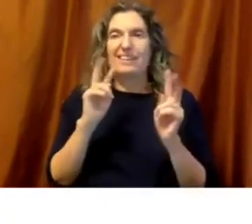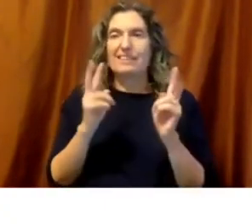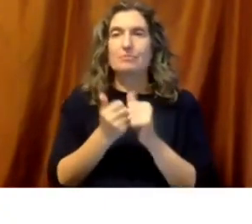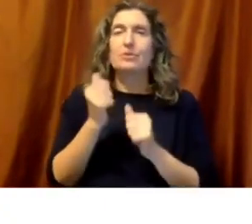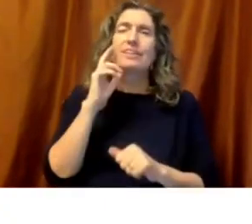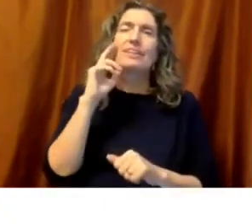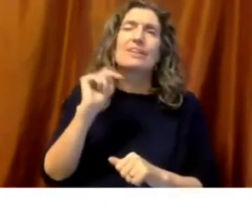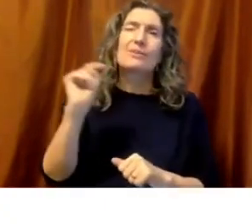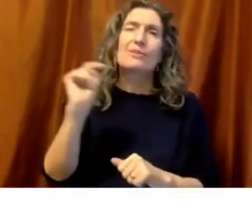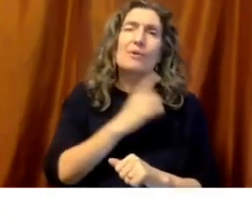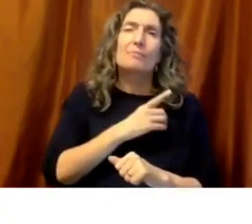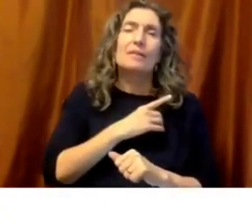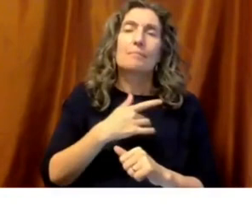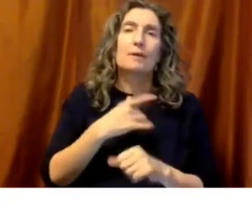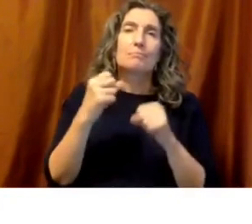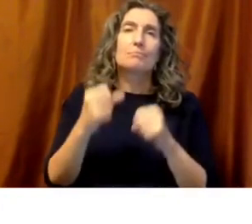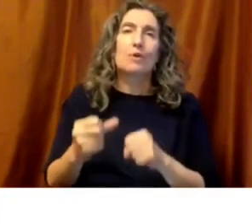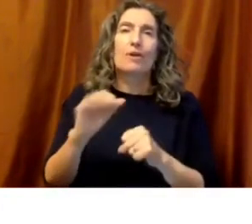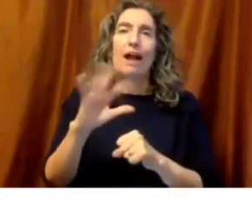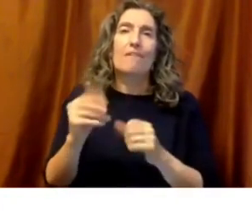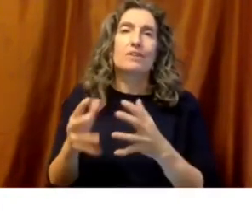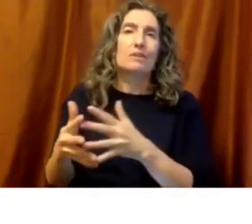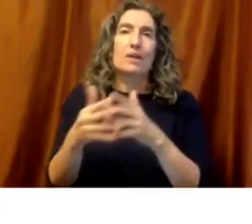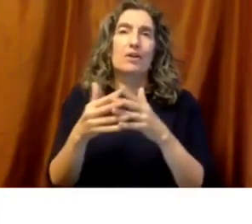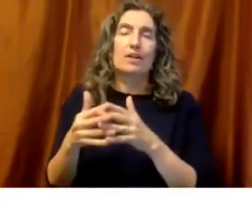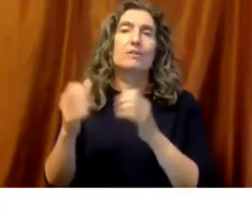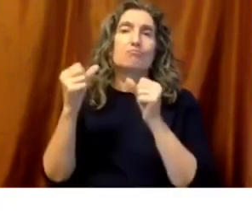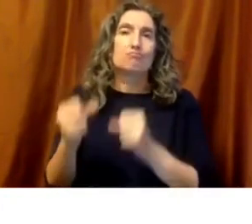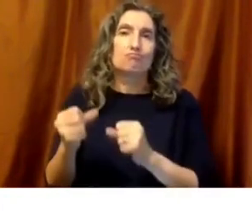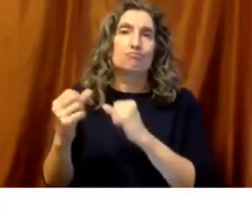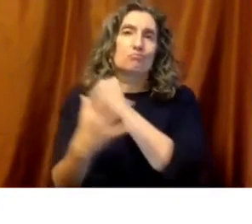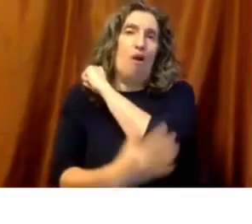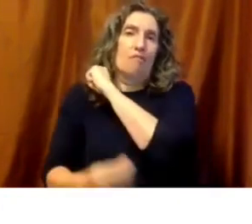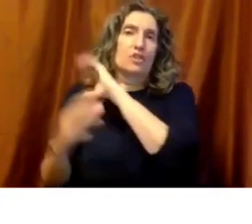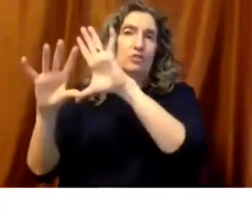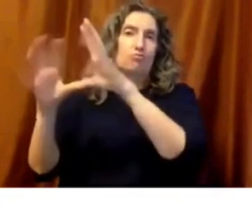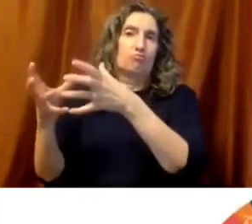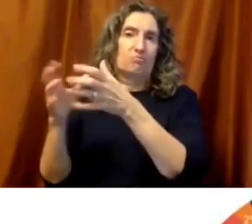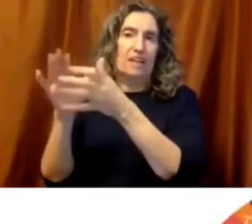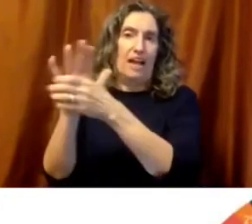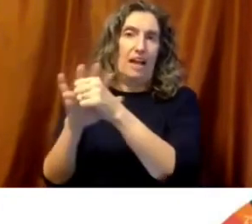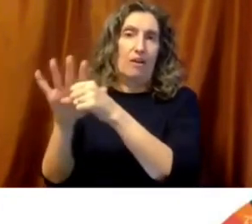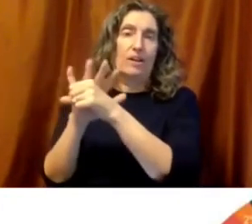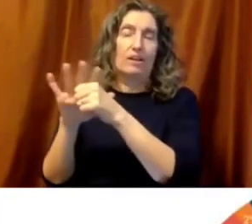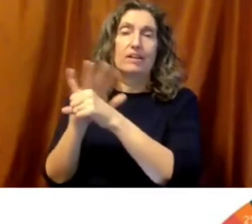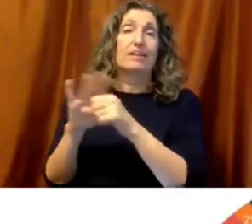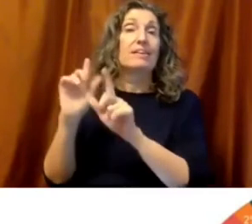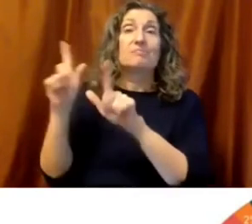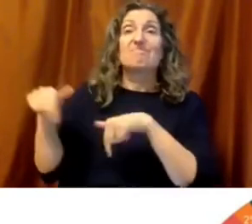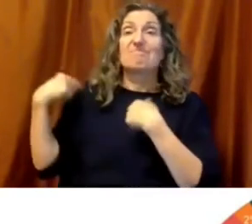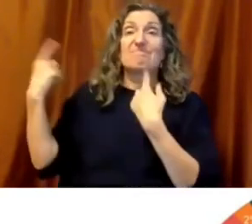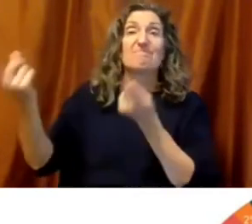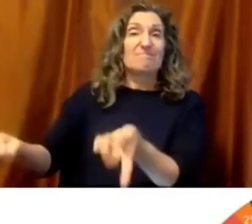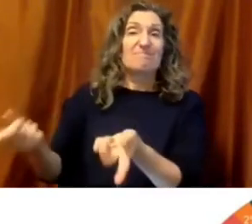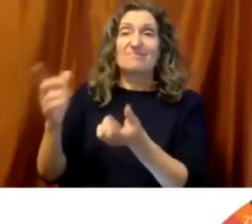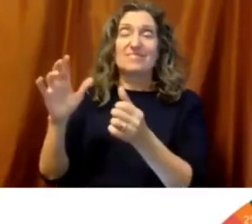getting better and transforming our community through data and learning. And the end game for us, again, is North side prosperity. And